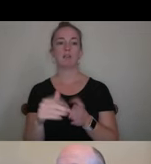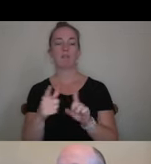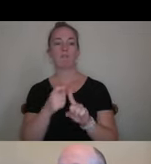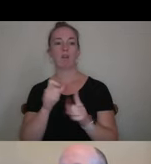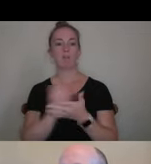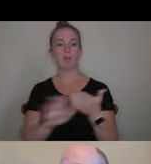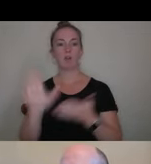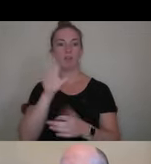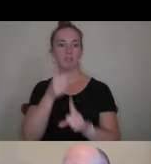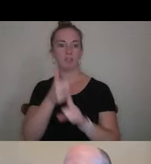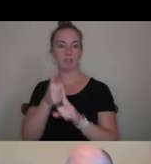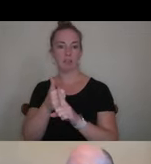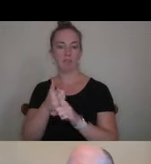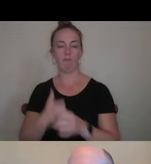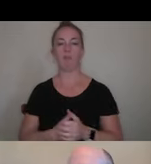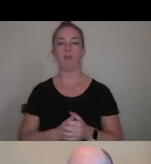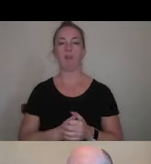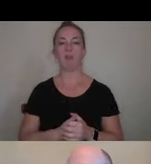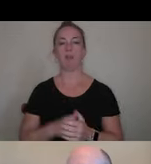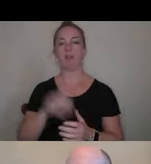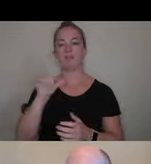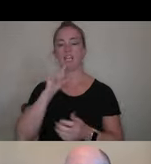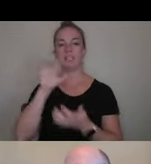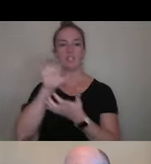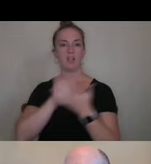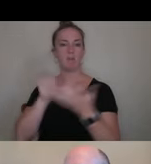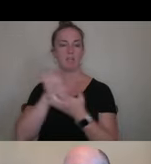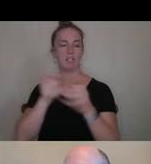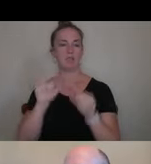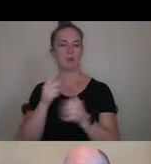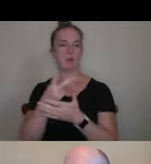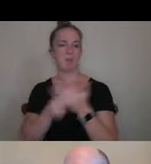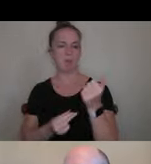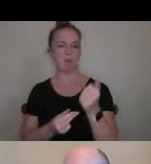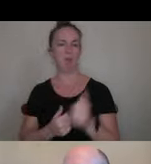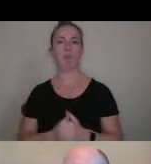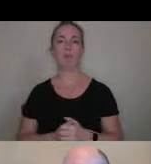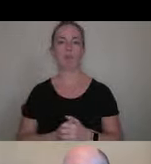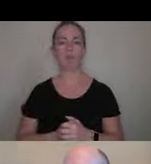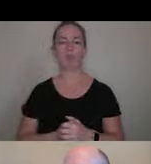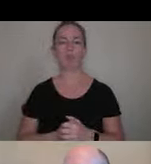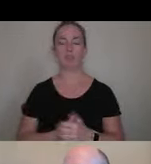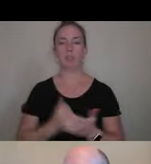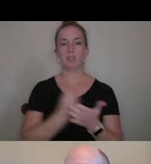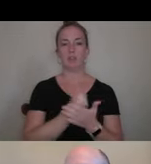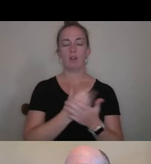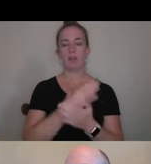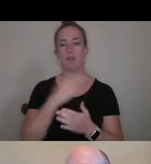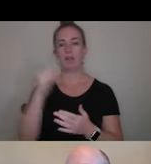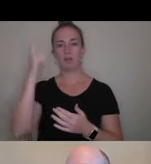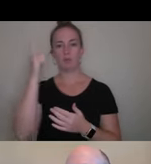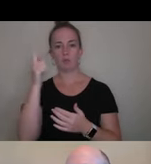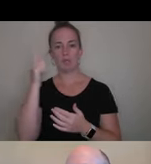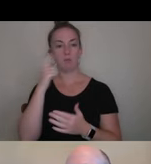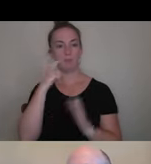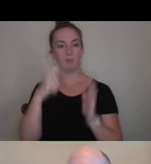itself. Uh, so this is a combination probably of, of, uh, both scholarship and grant. So you'll